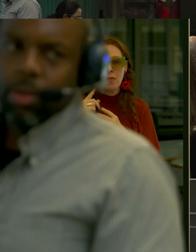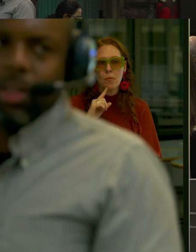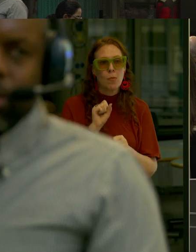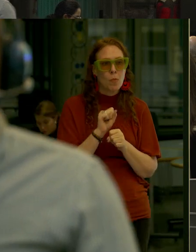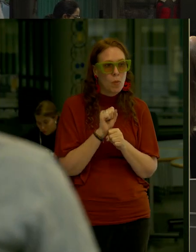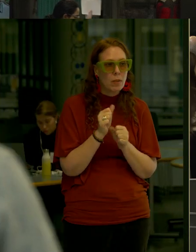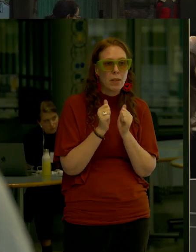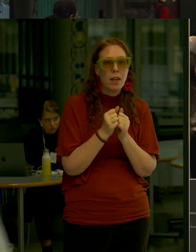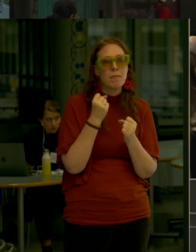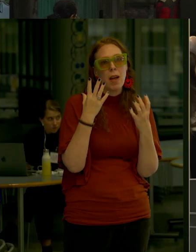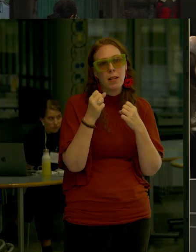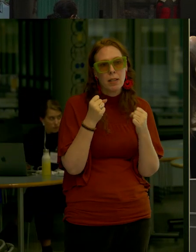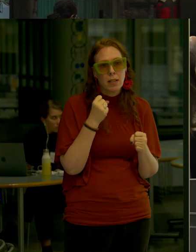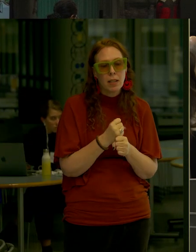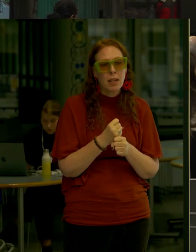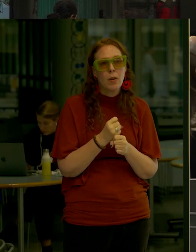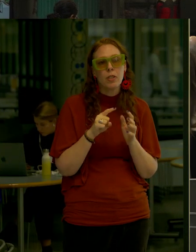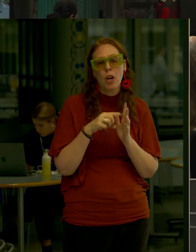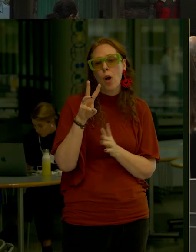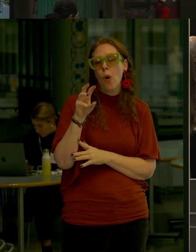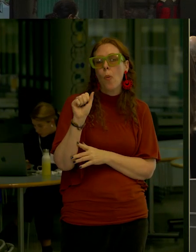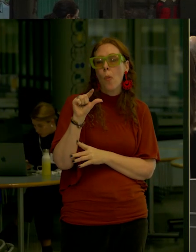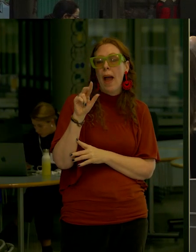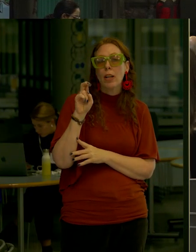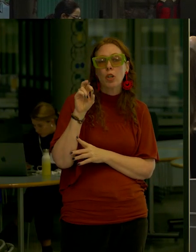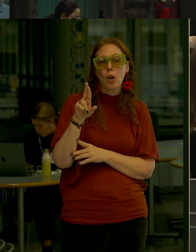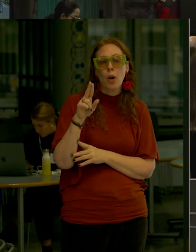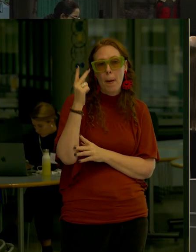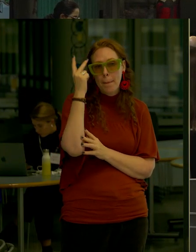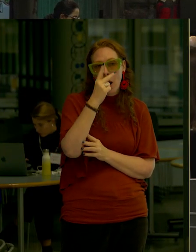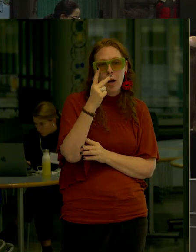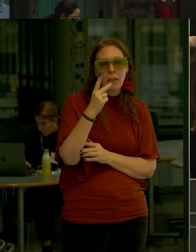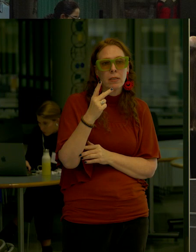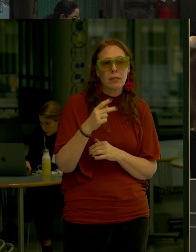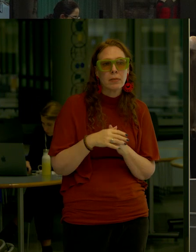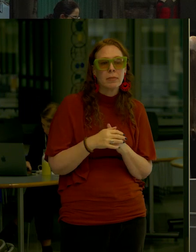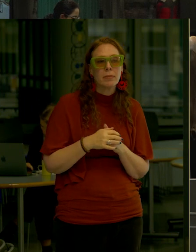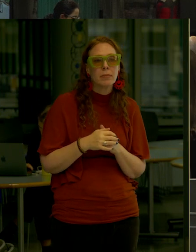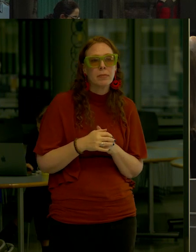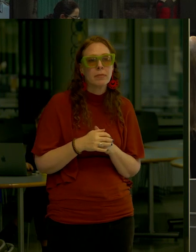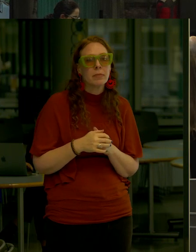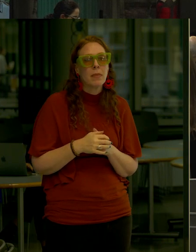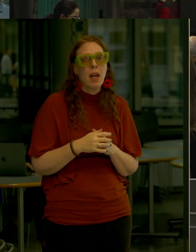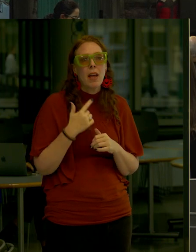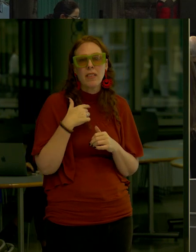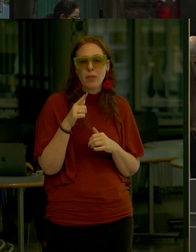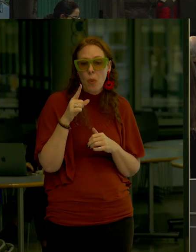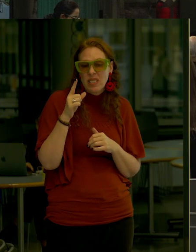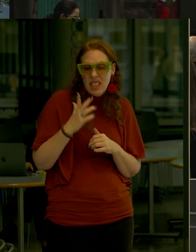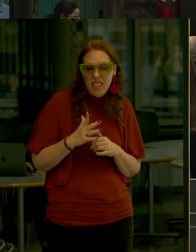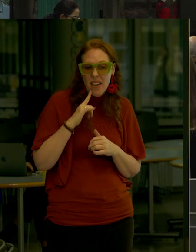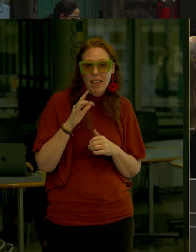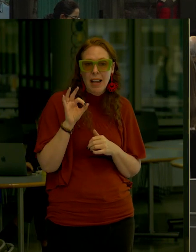together for many, many years And we started at Wagner Park and right on the southern end So we looked at a tenth of this fantastic 92 acres And